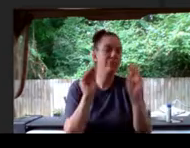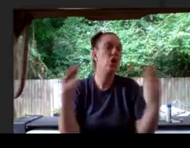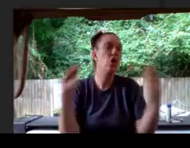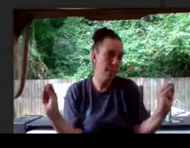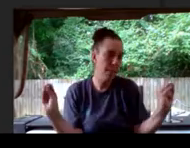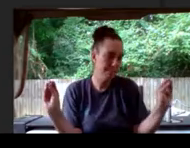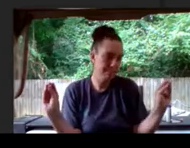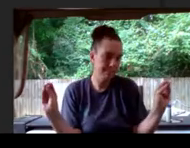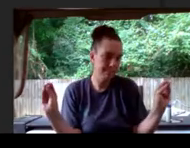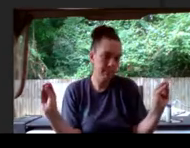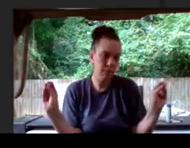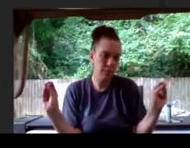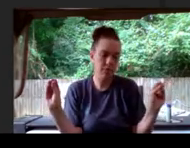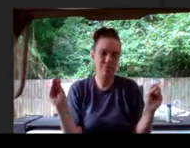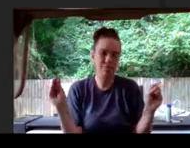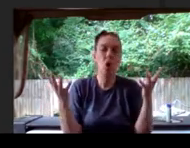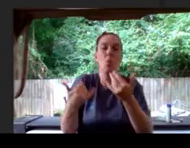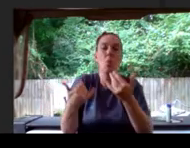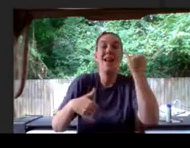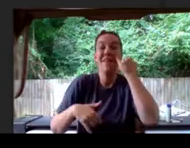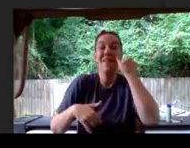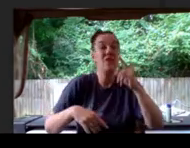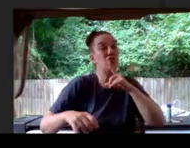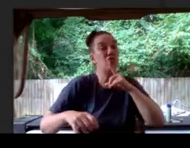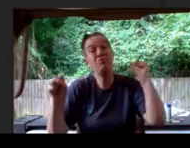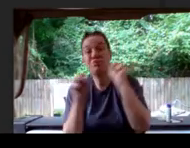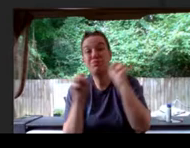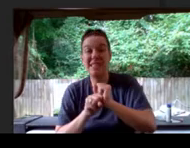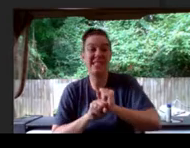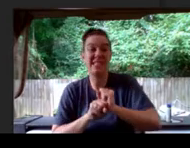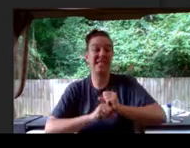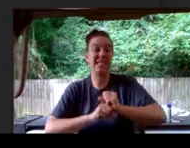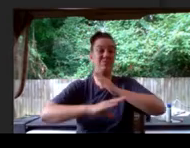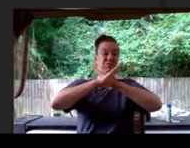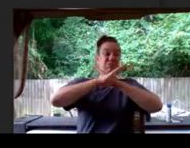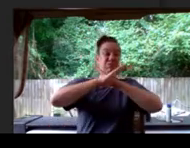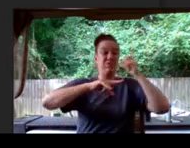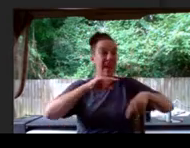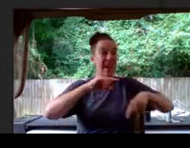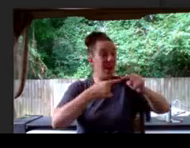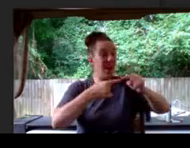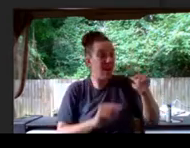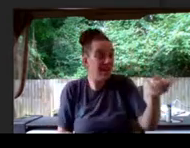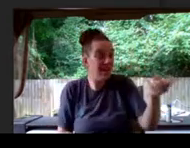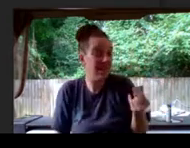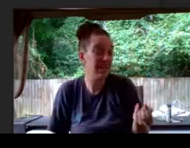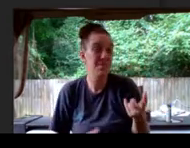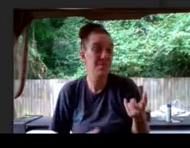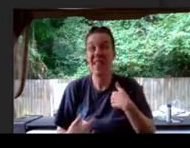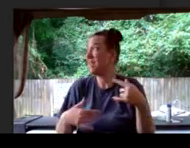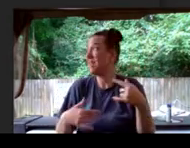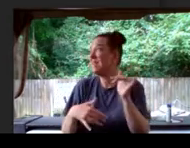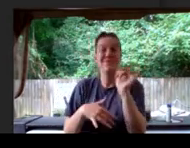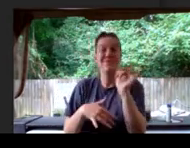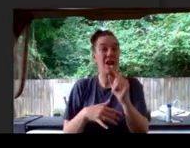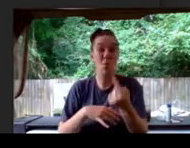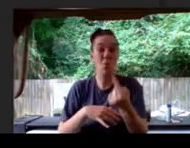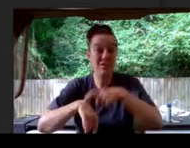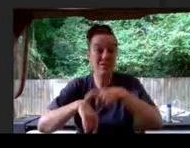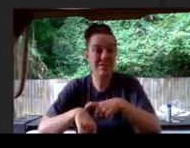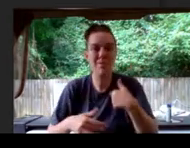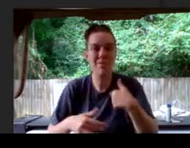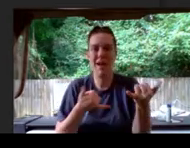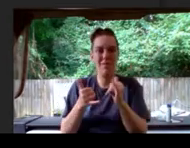What if he is, though, Stuart said. Like once, I played this video game,